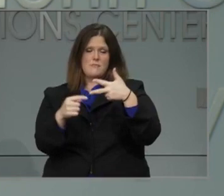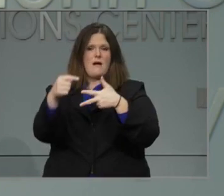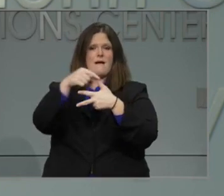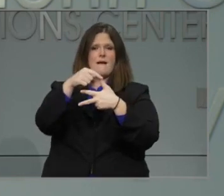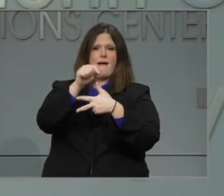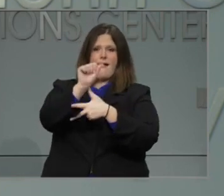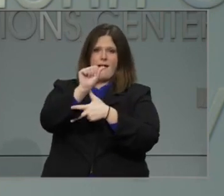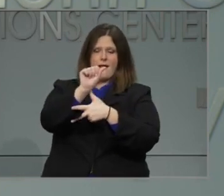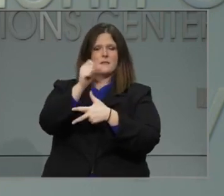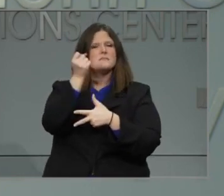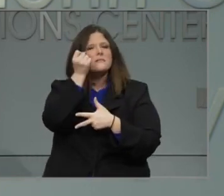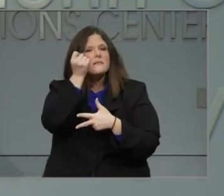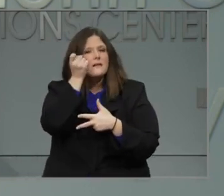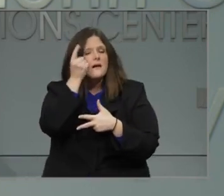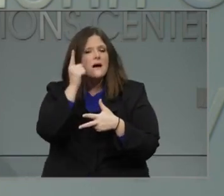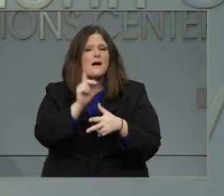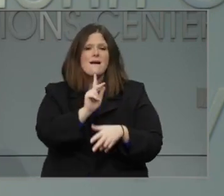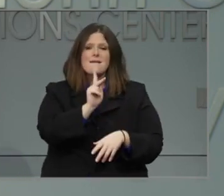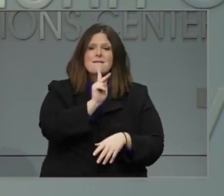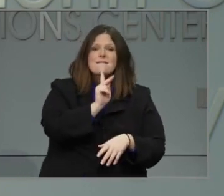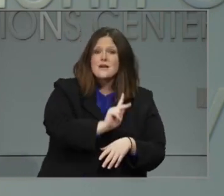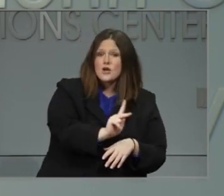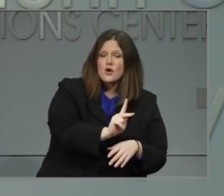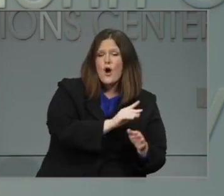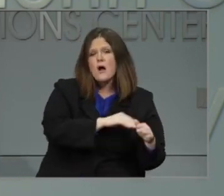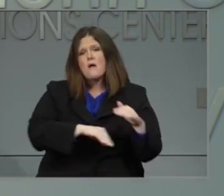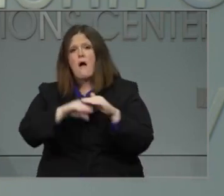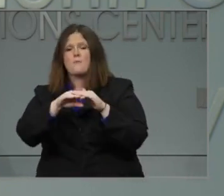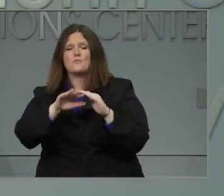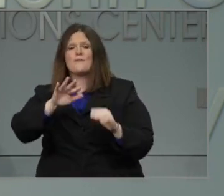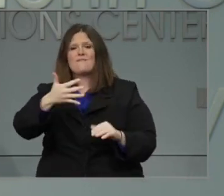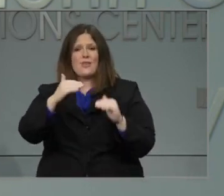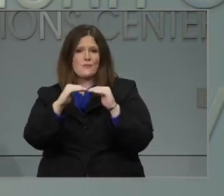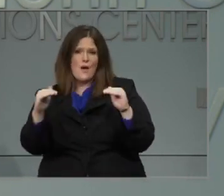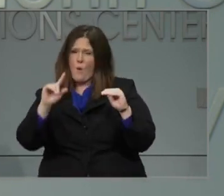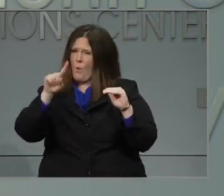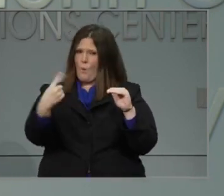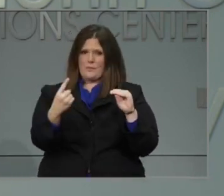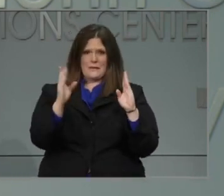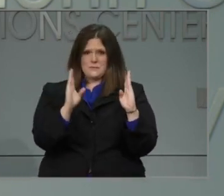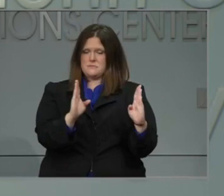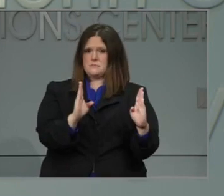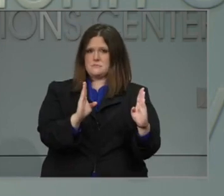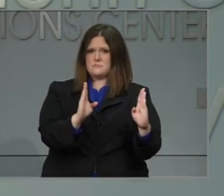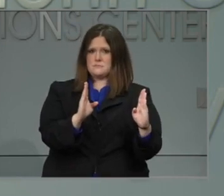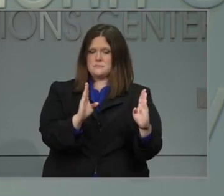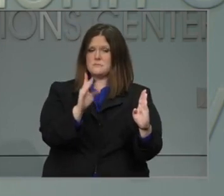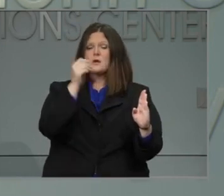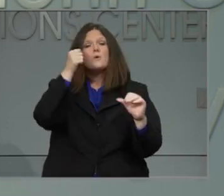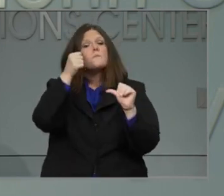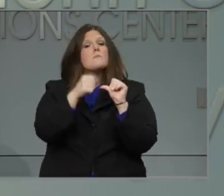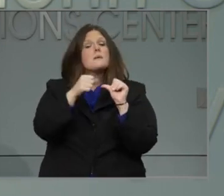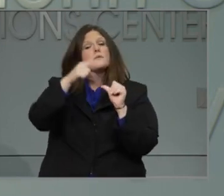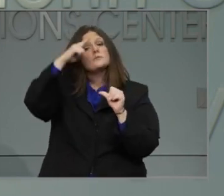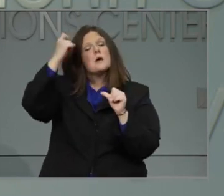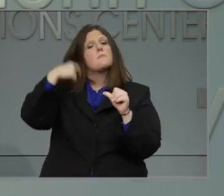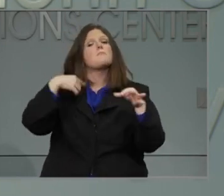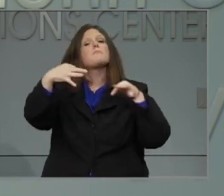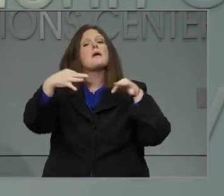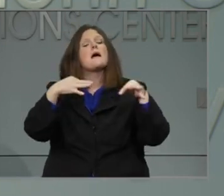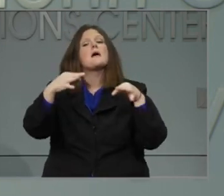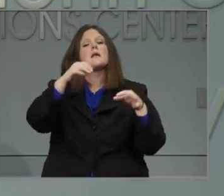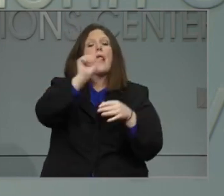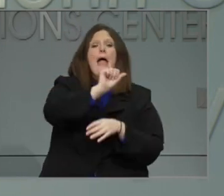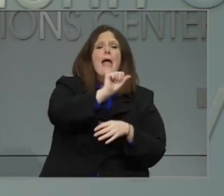through fifth grade. As we laid out this summer, option A continues to include important safety measures,